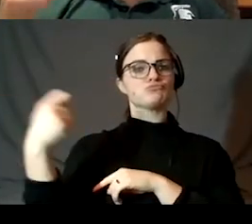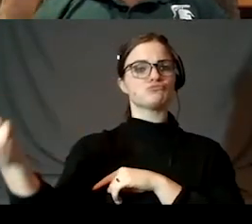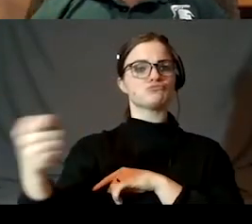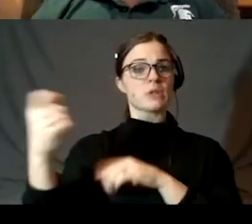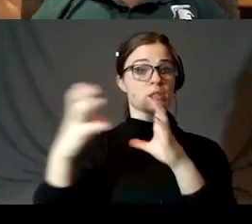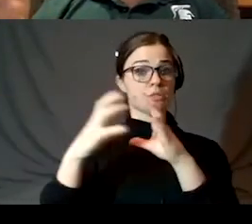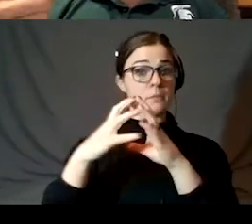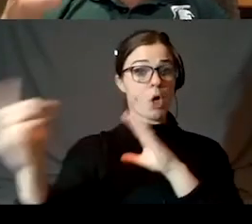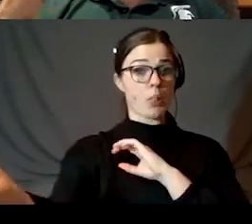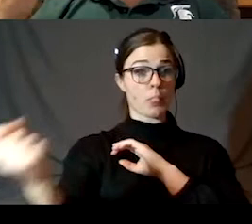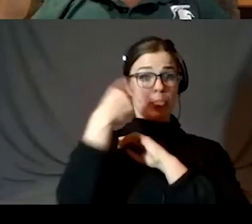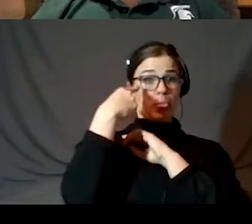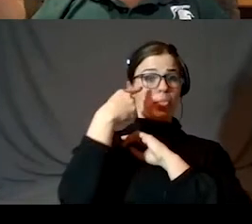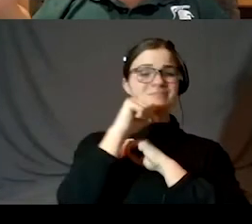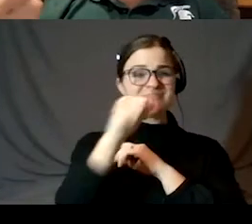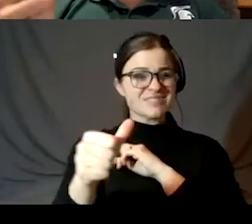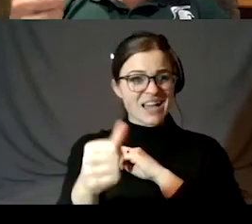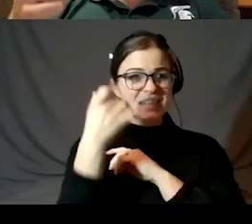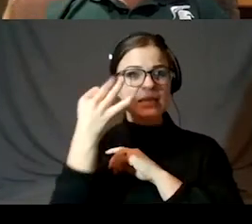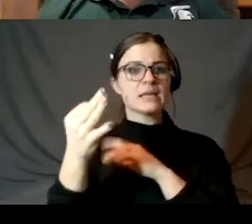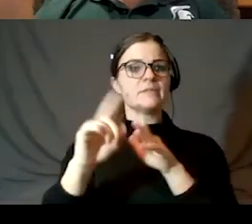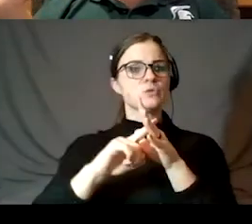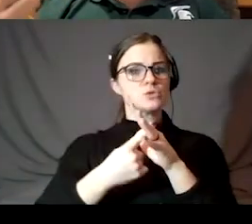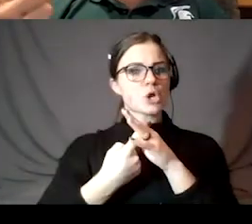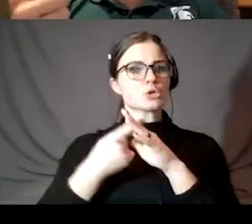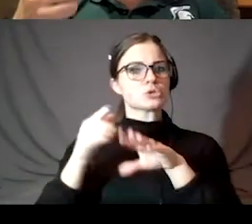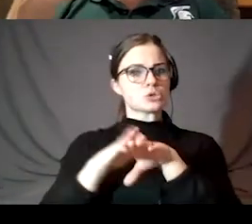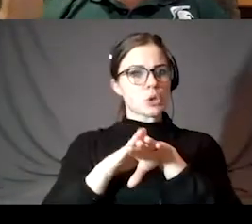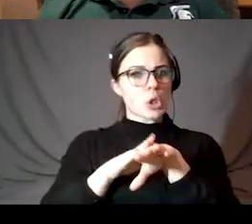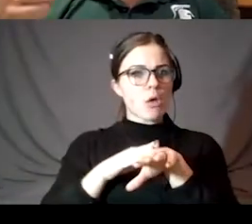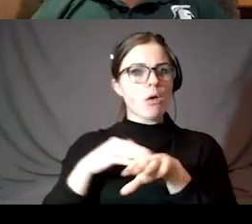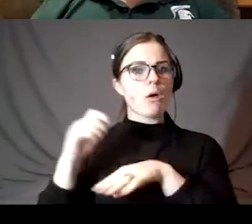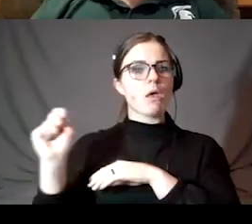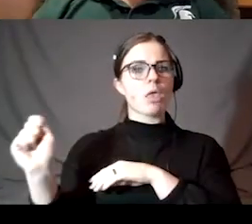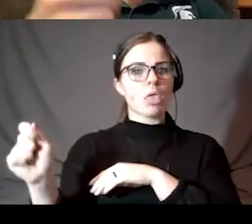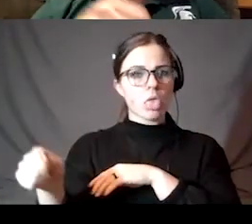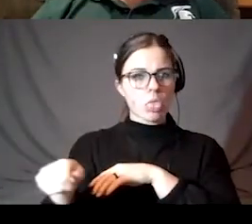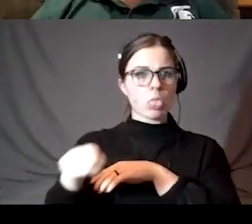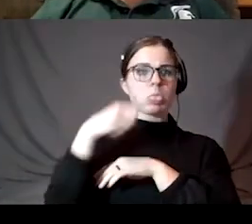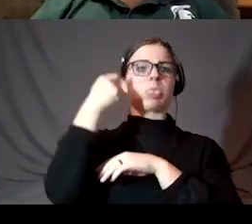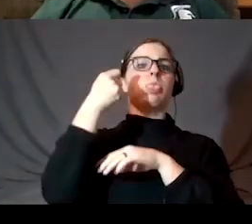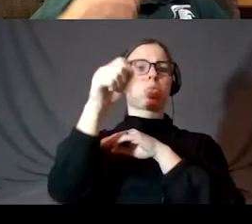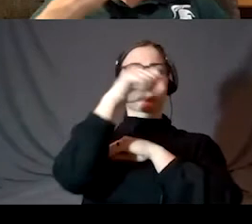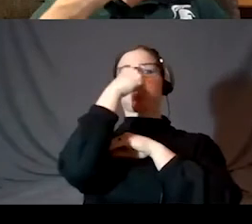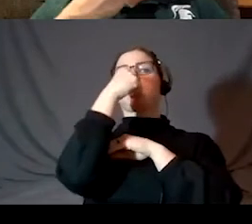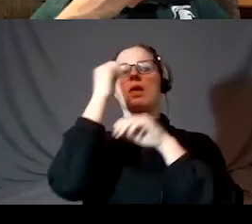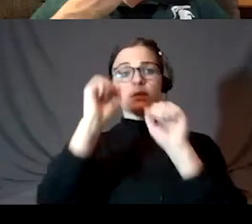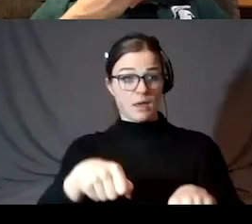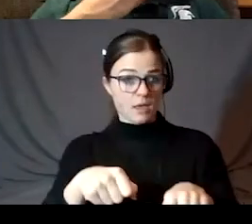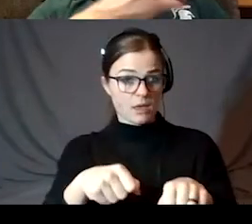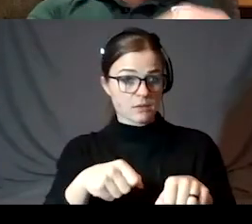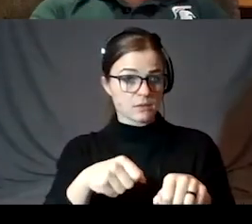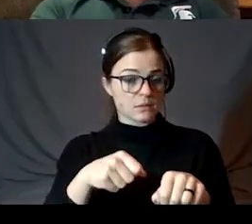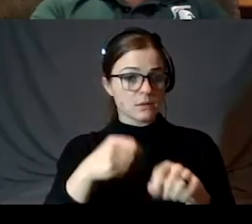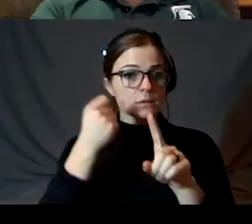unless you start going very slowly with the string and it can fall in. But